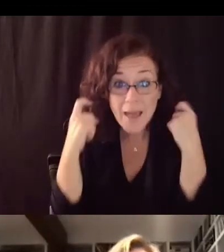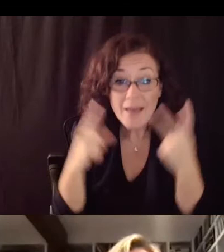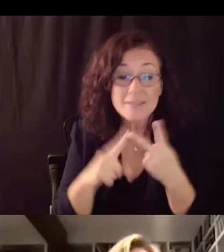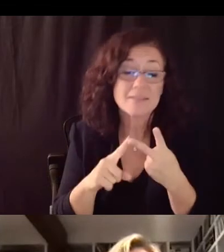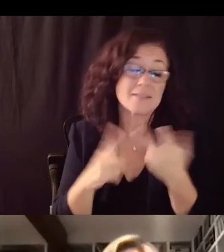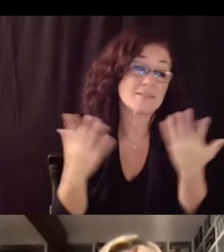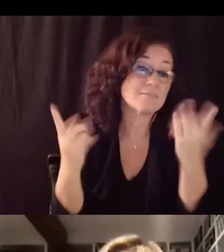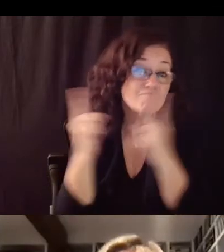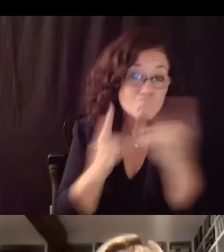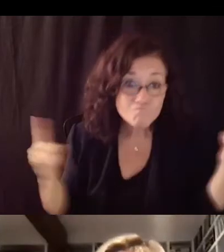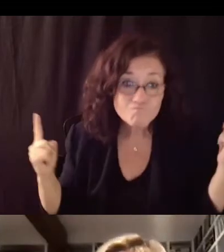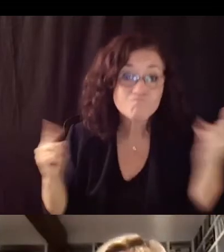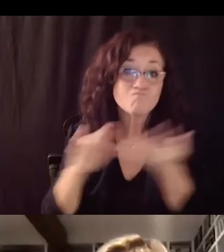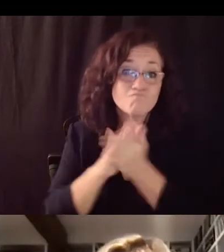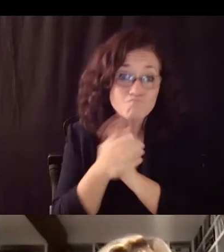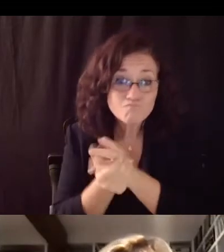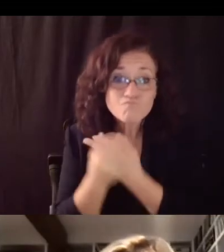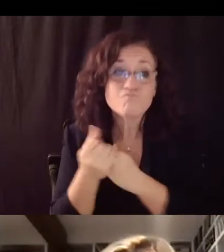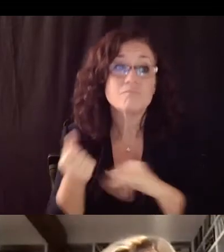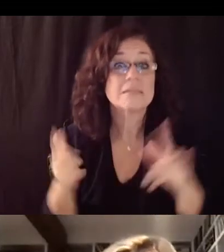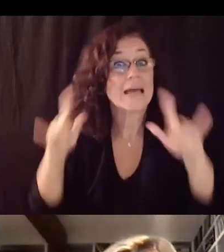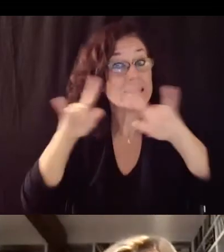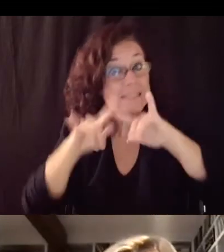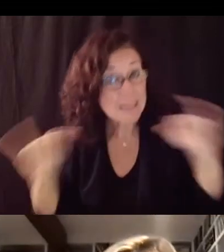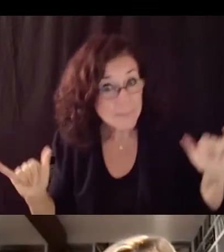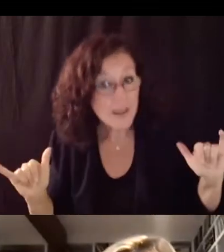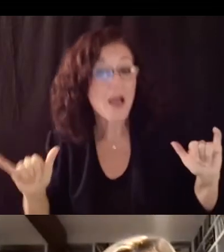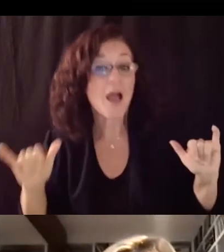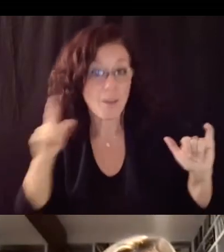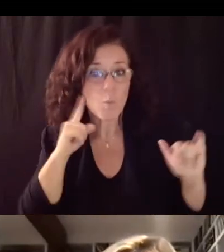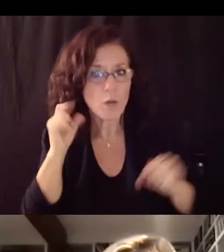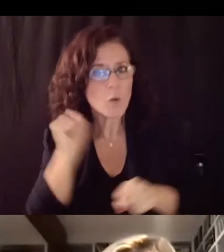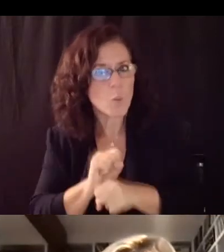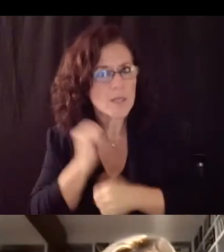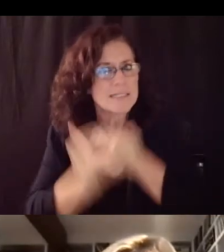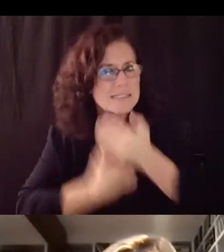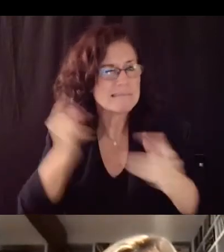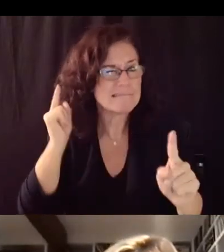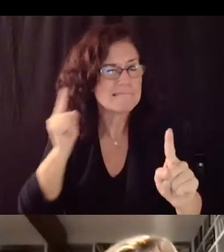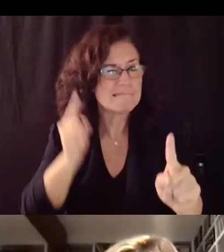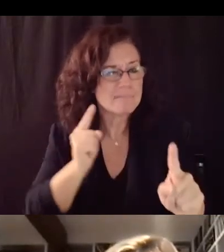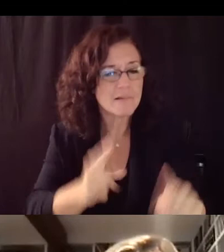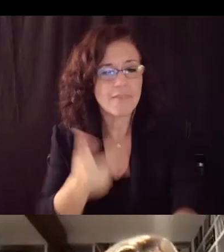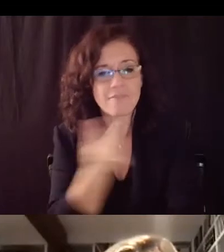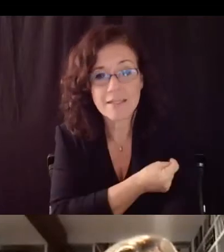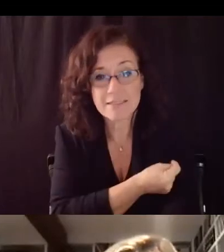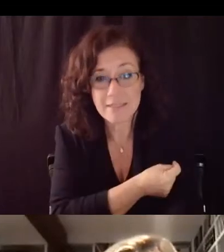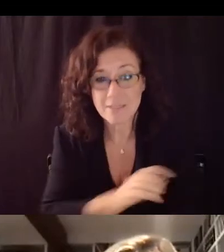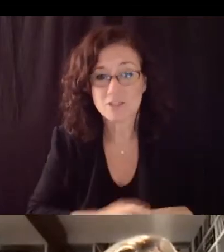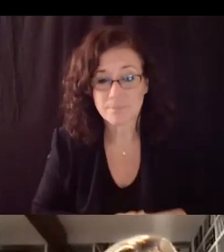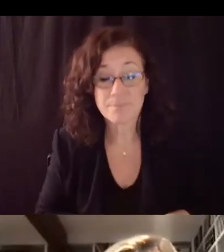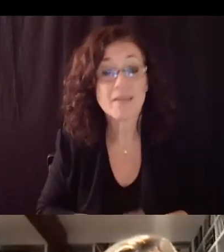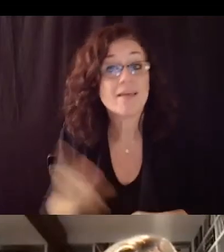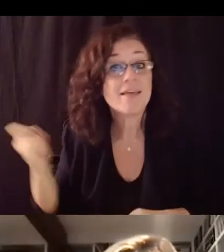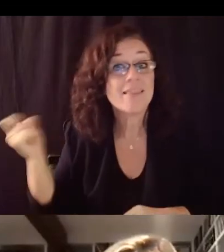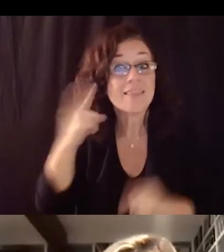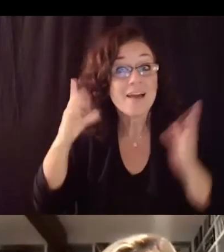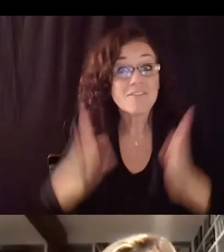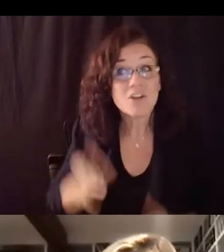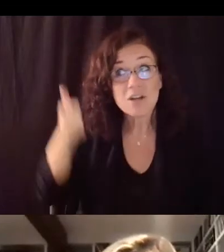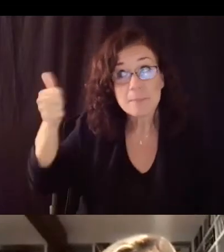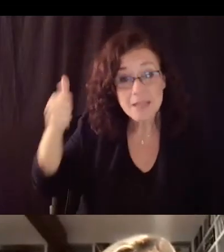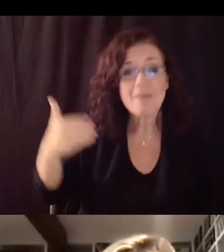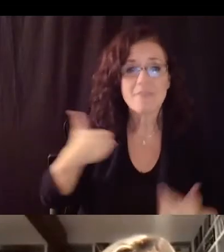at the same time we're working forward to the vaccination the governor does have a vaccination work group that's coming out with priorities